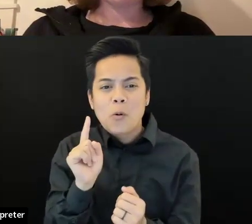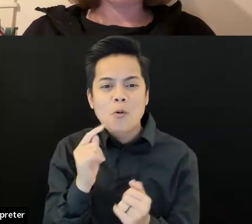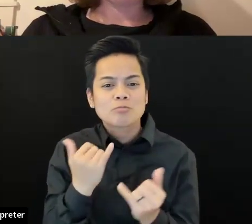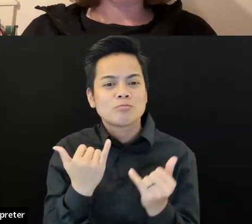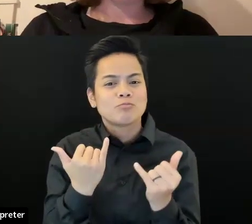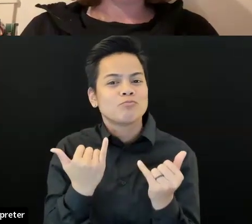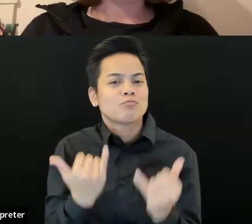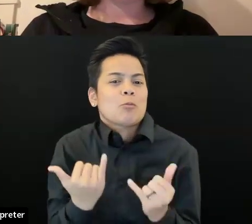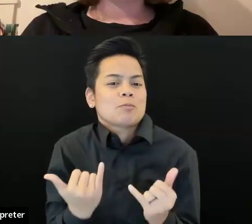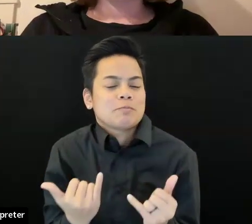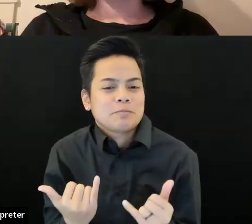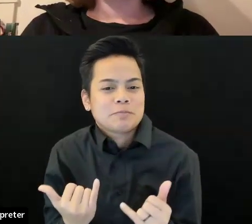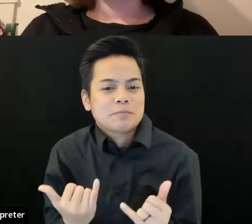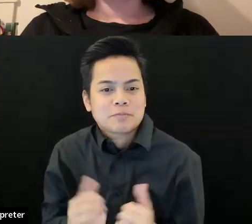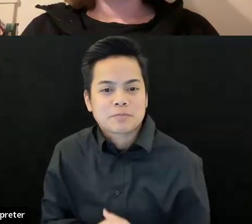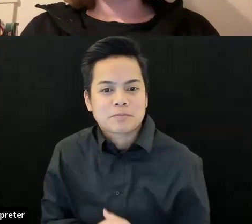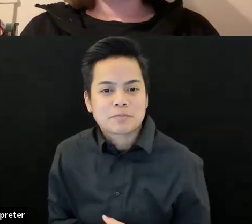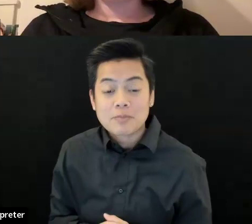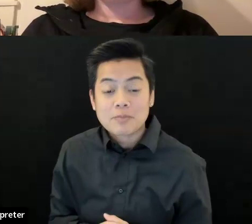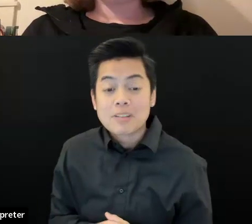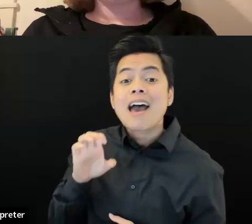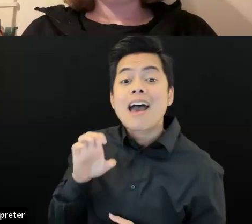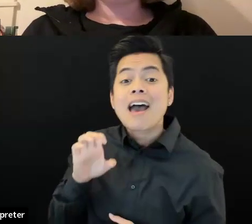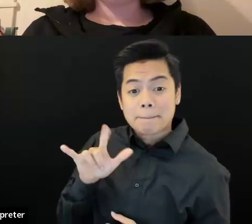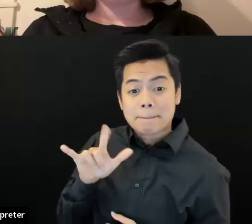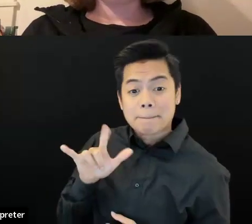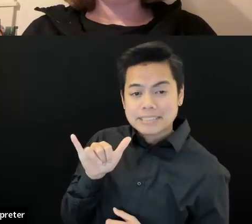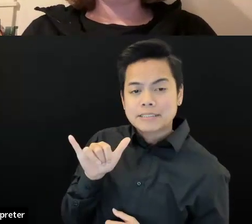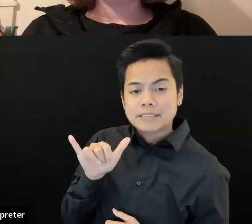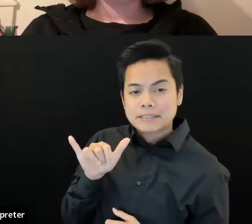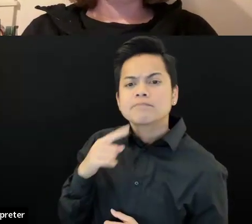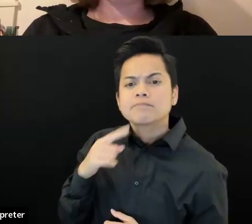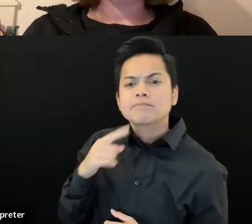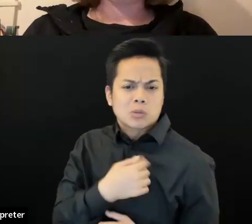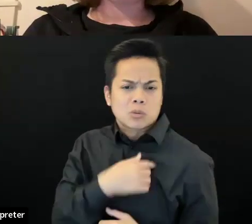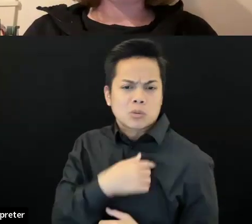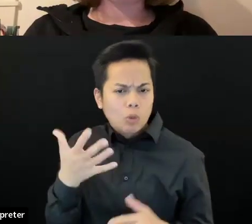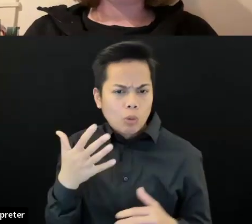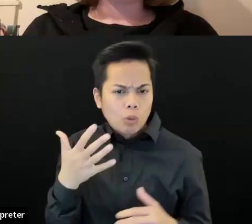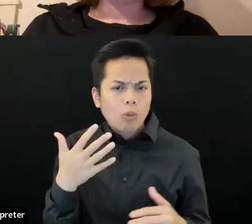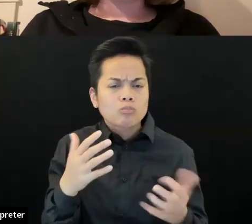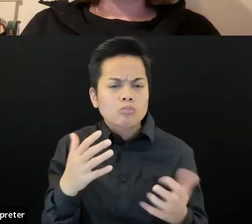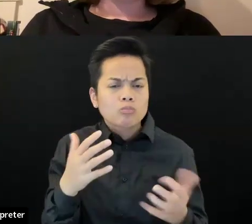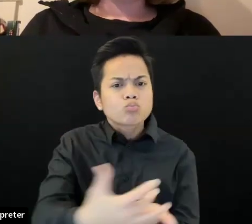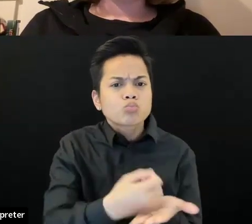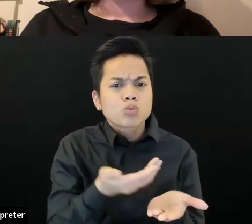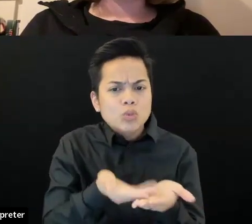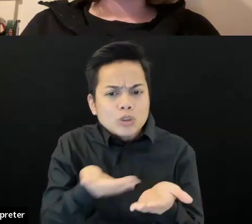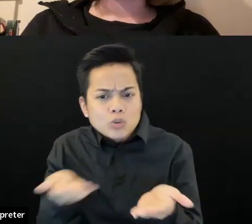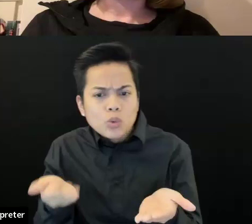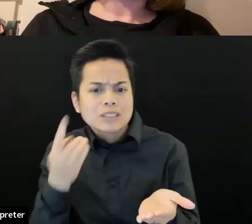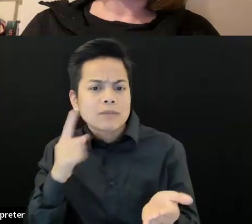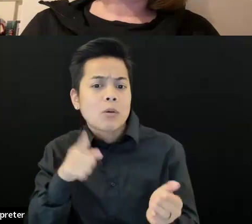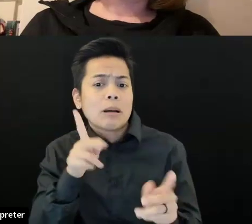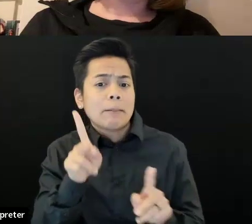can with our resources and we chose to compensate people who participated in the focus groups. Um, that was an